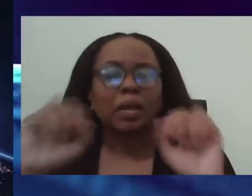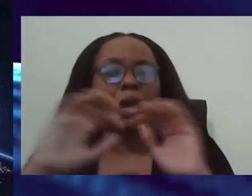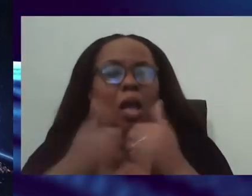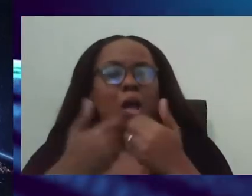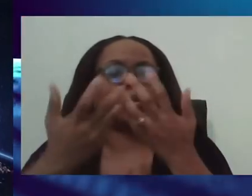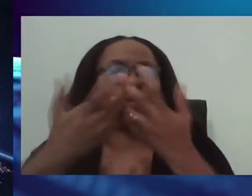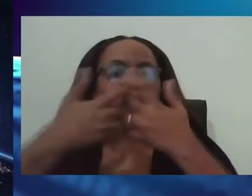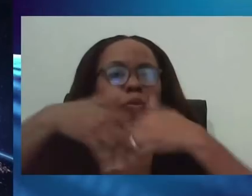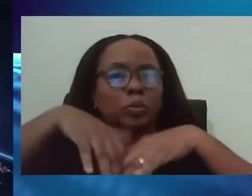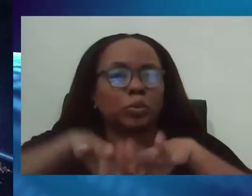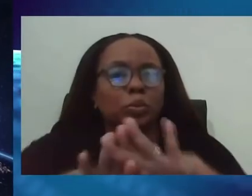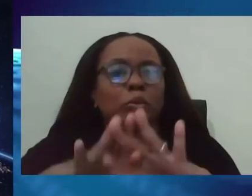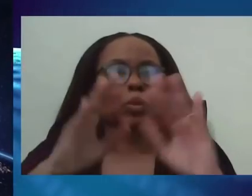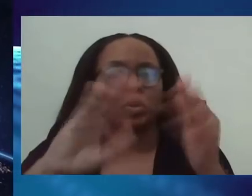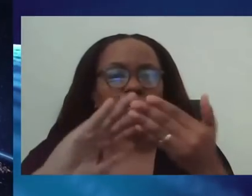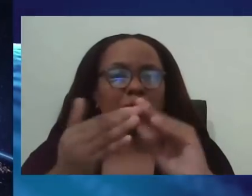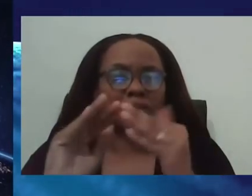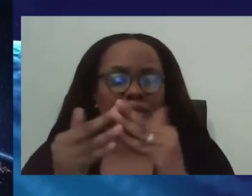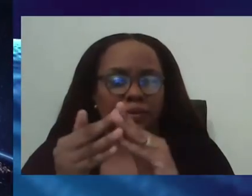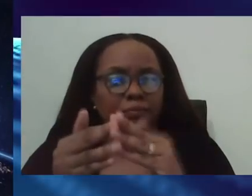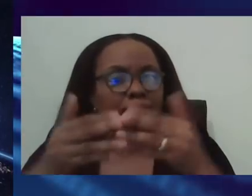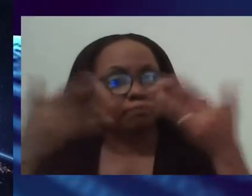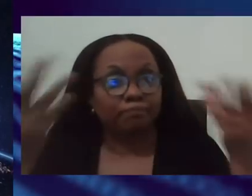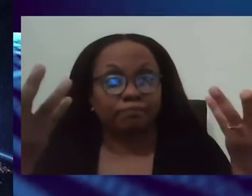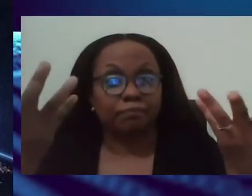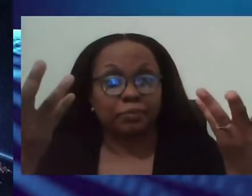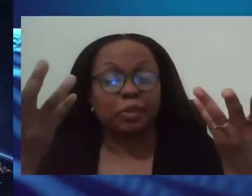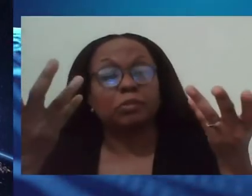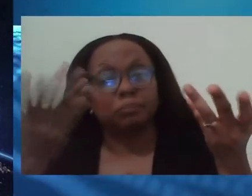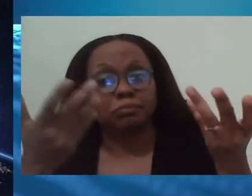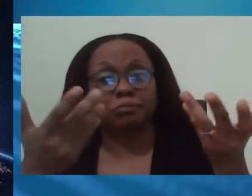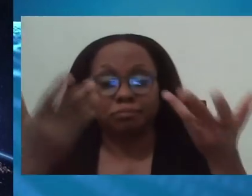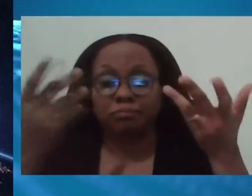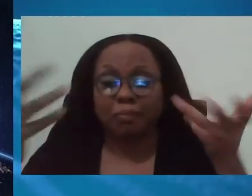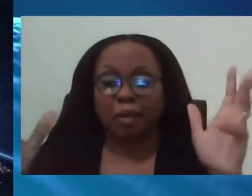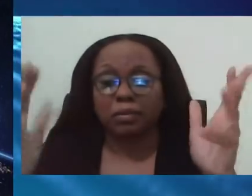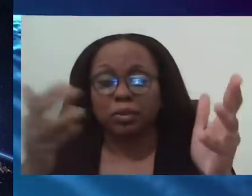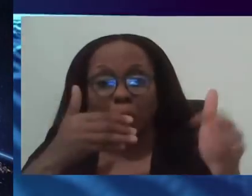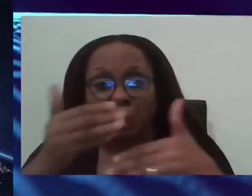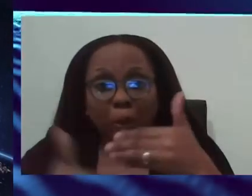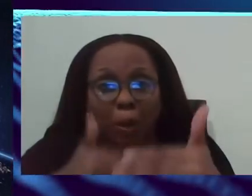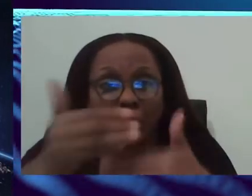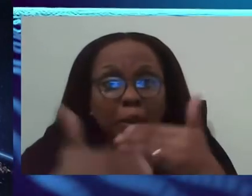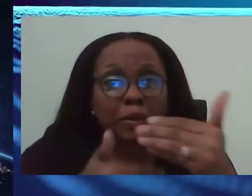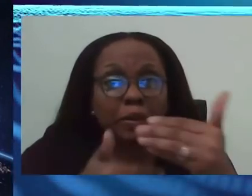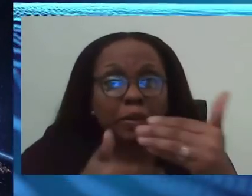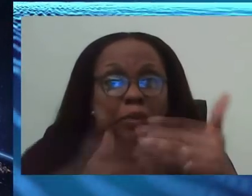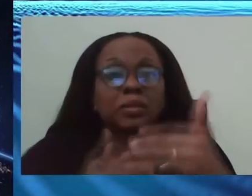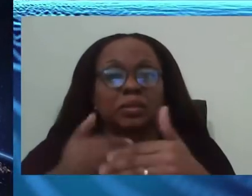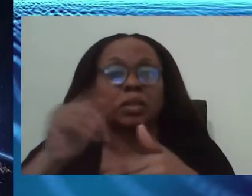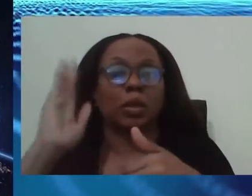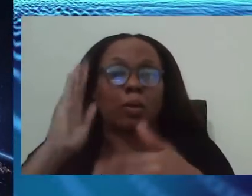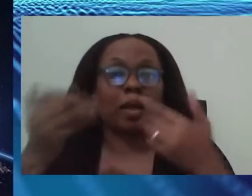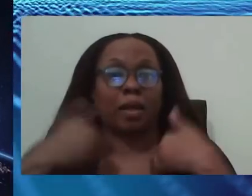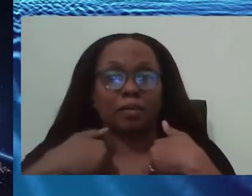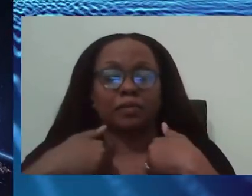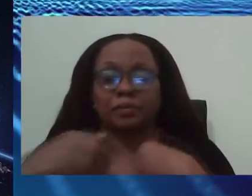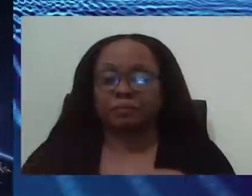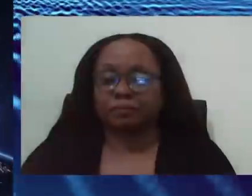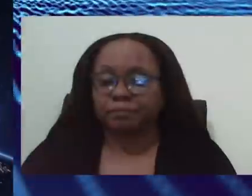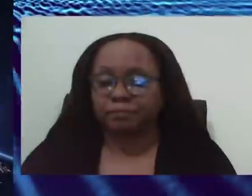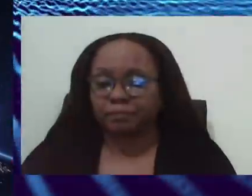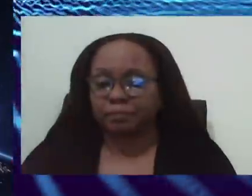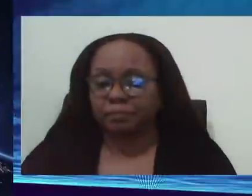back into the community. So that is very roughly essentially the process and the expectation that you can have. I also want to make